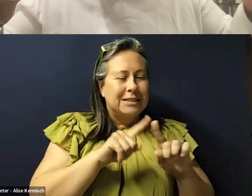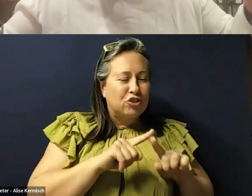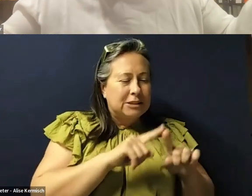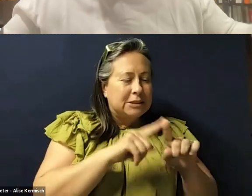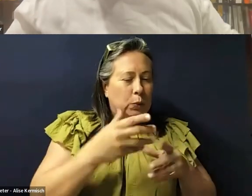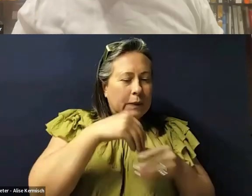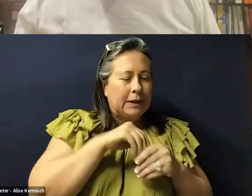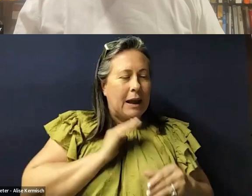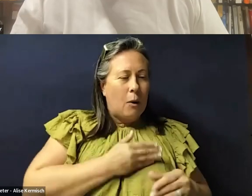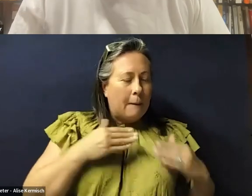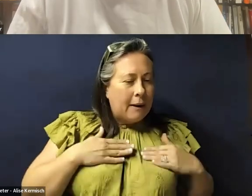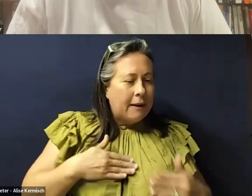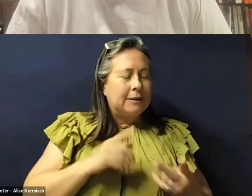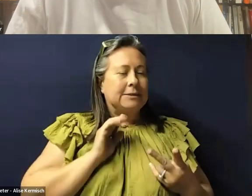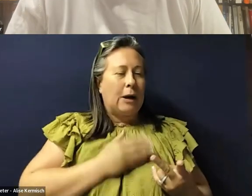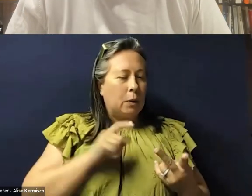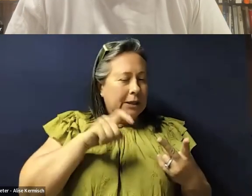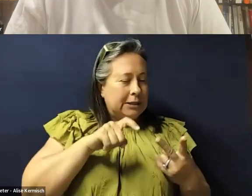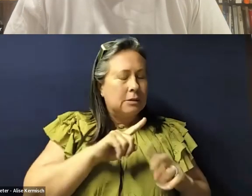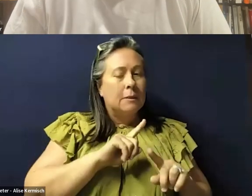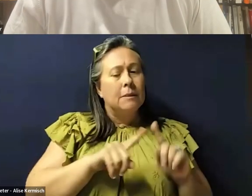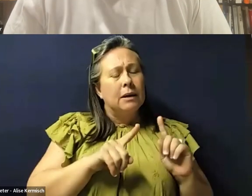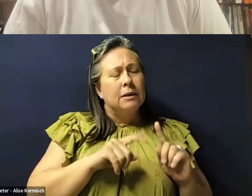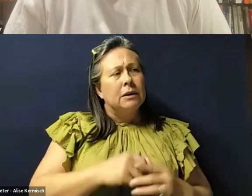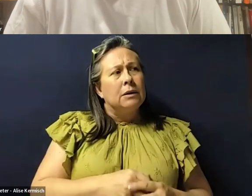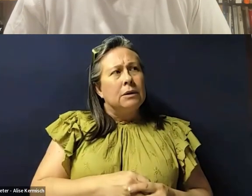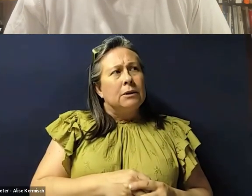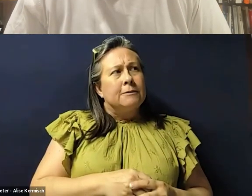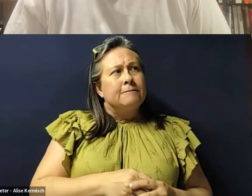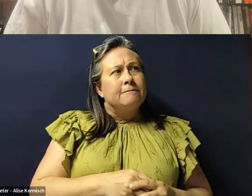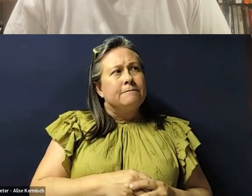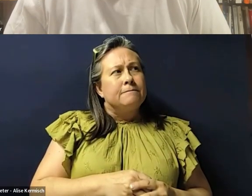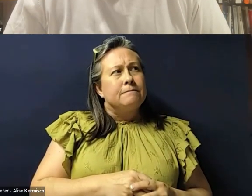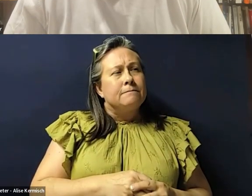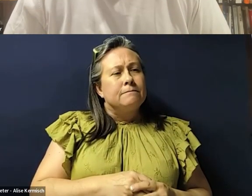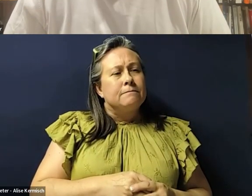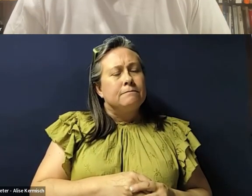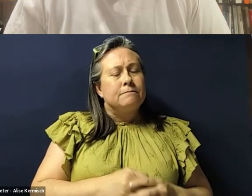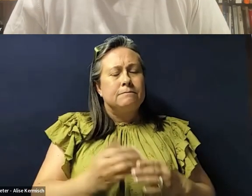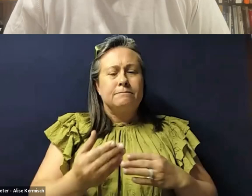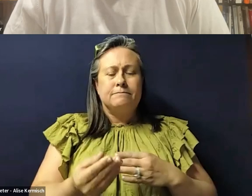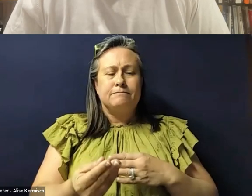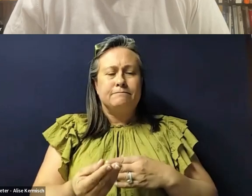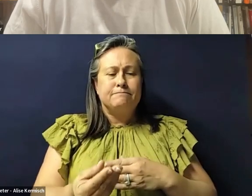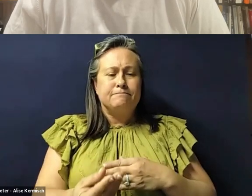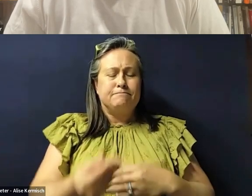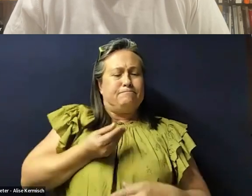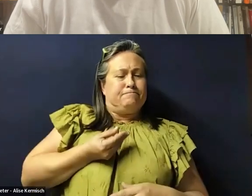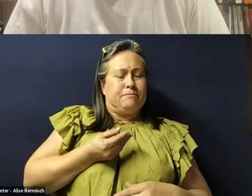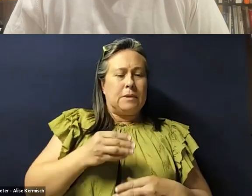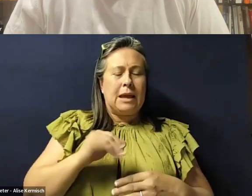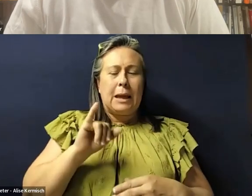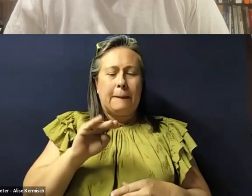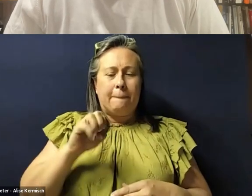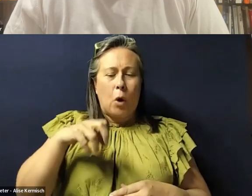and differences in our needs, whereas imposed, um, disabilities is the way of thinking about, I guess, that distinction I was making